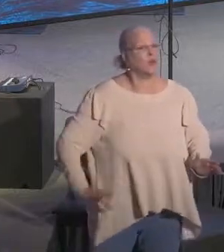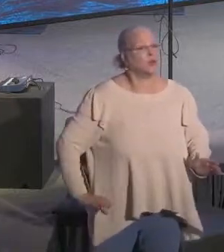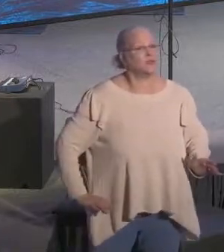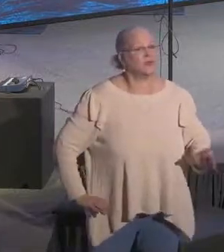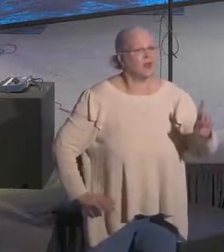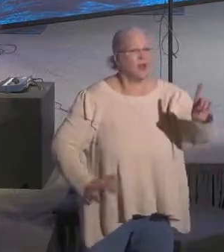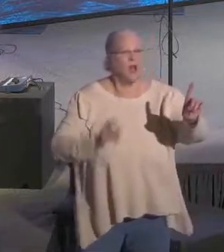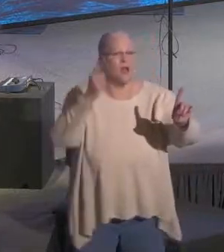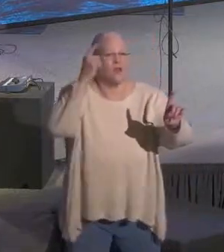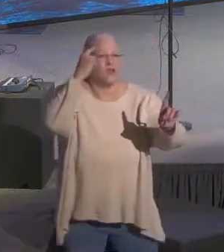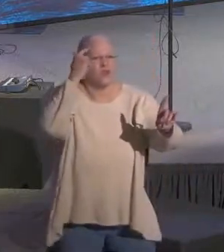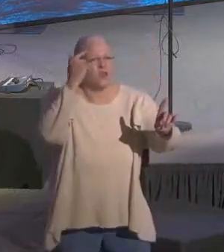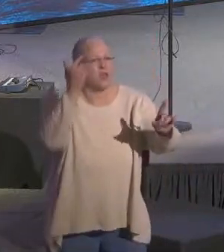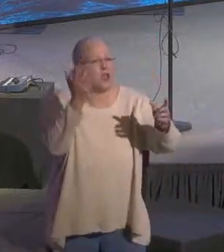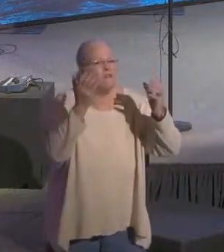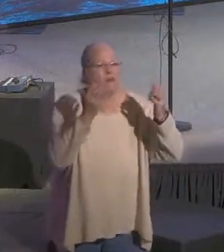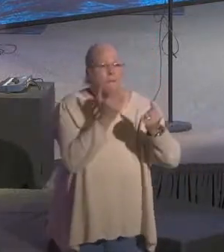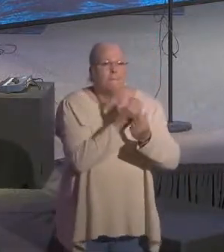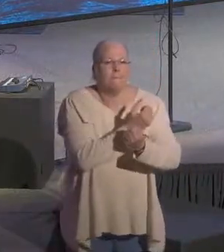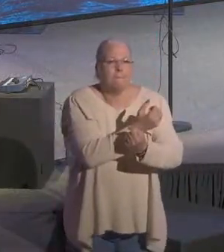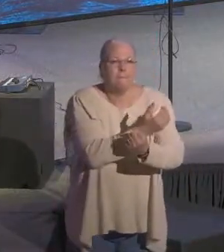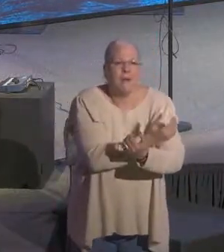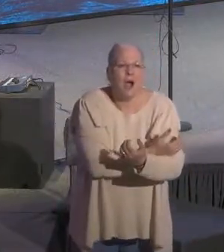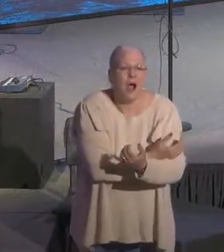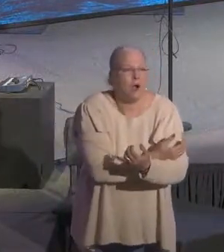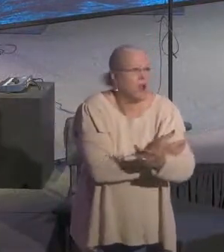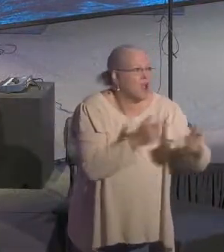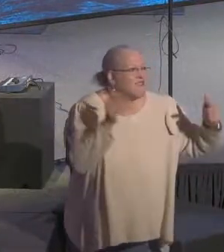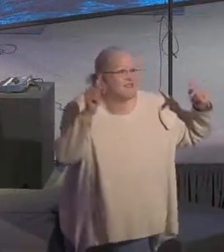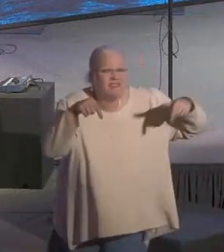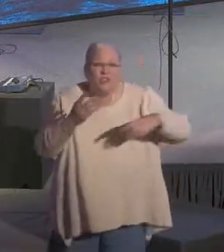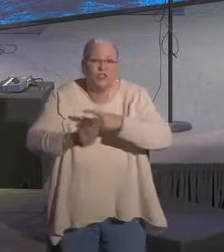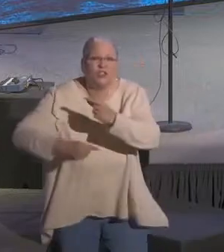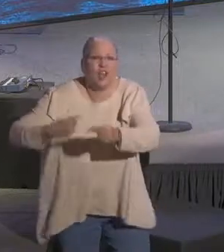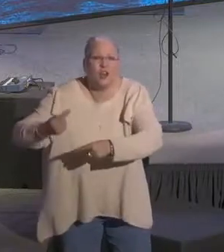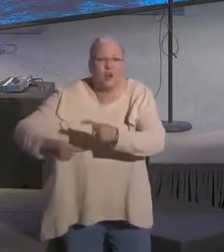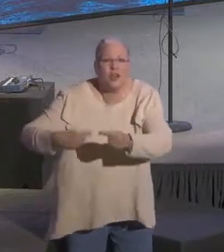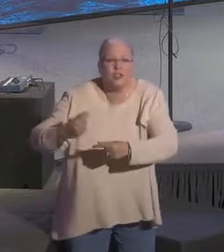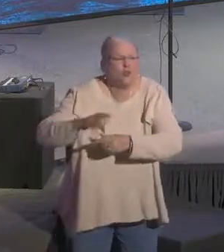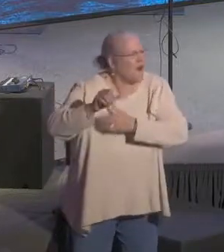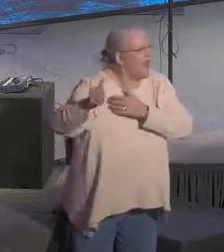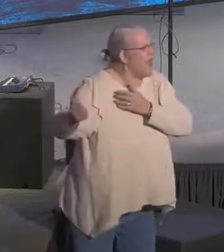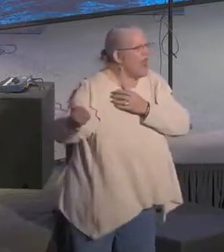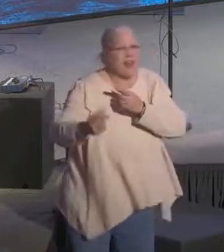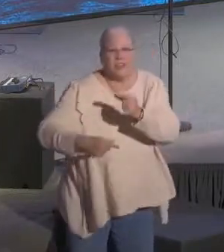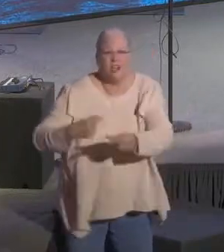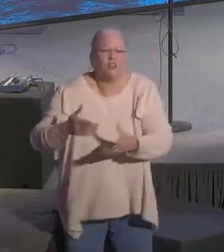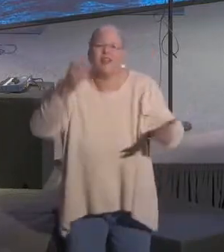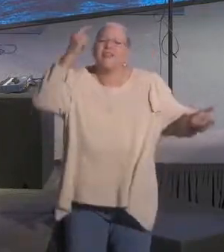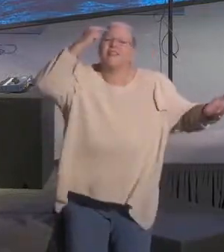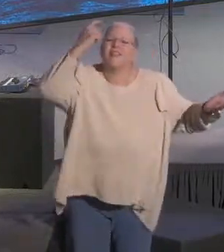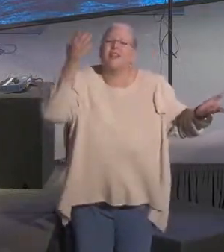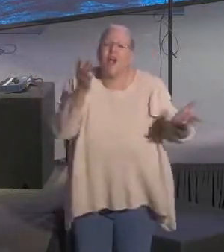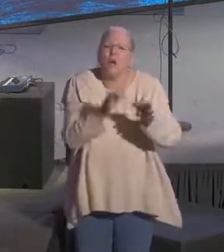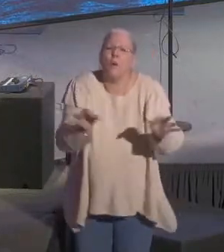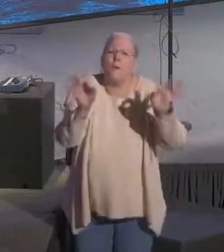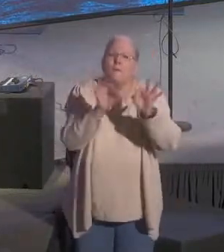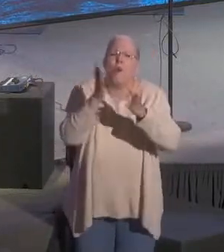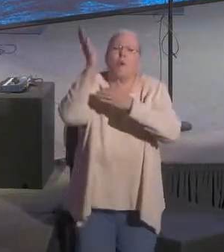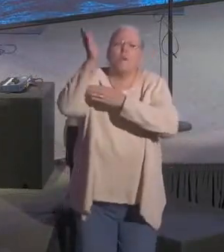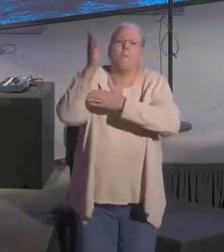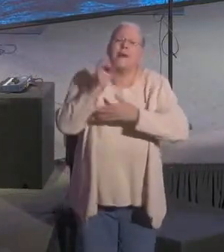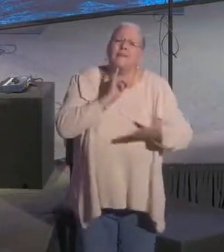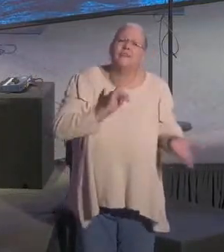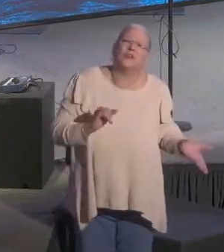think of the potential that has. In this generation or any generation, think about how relevant that message